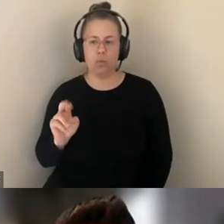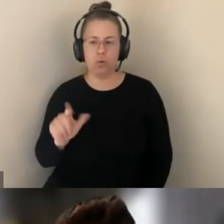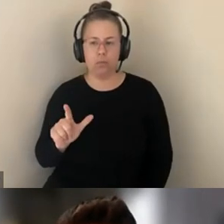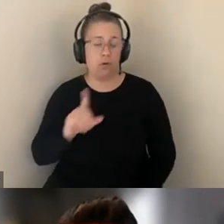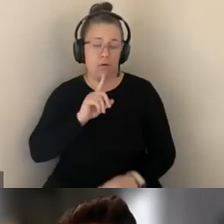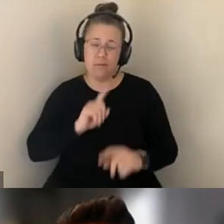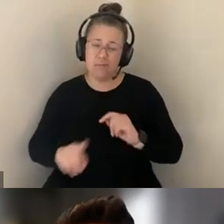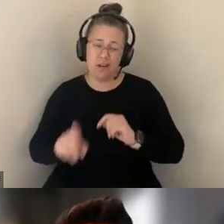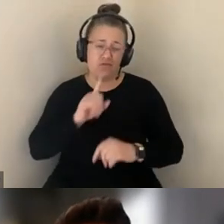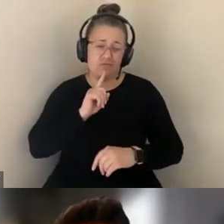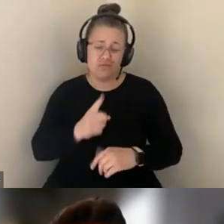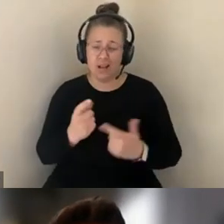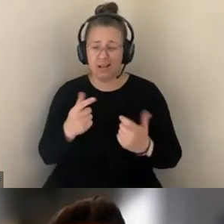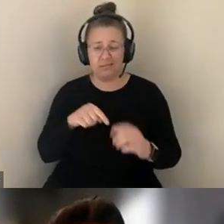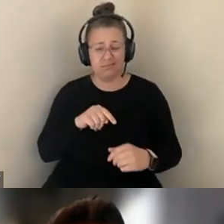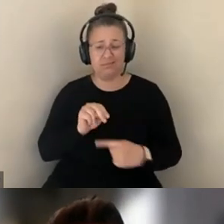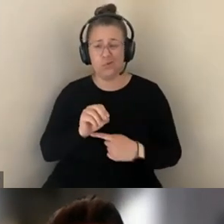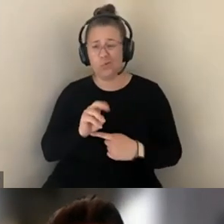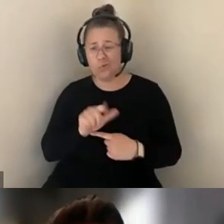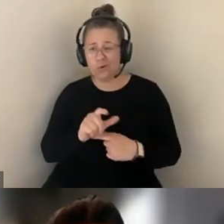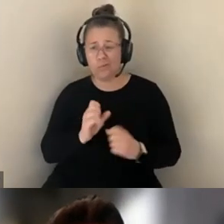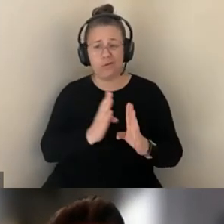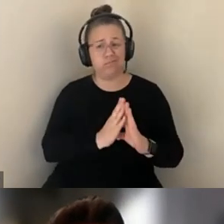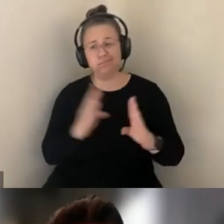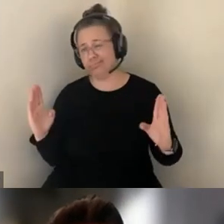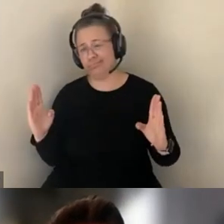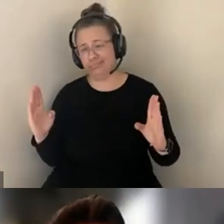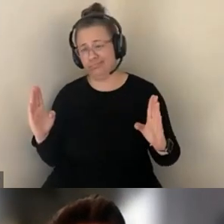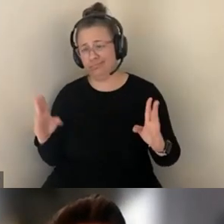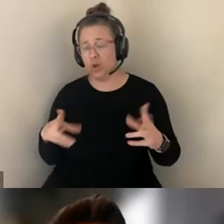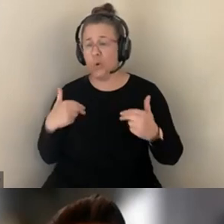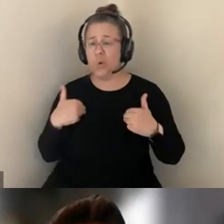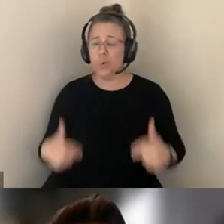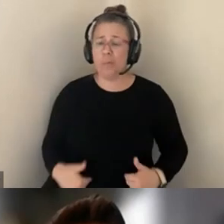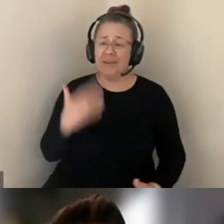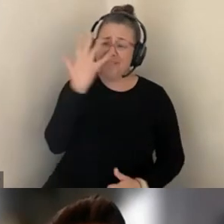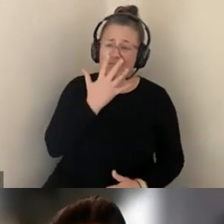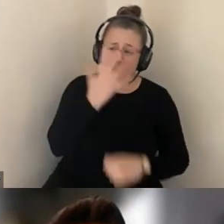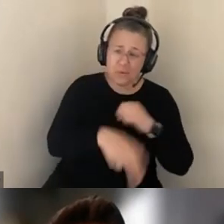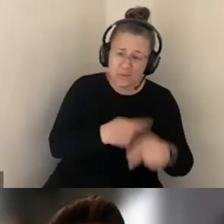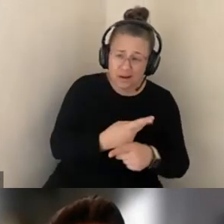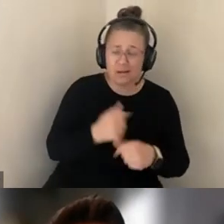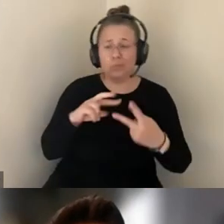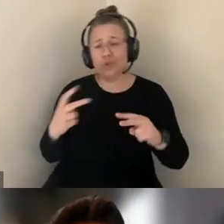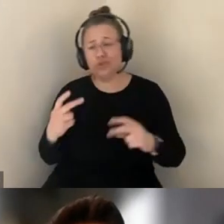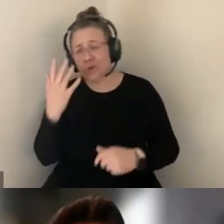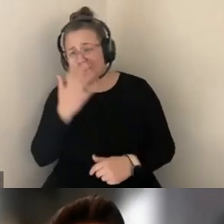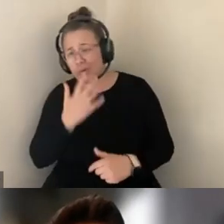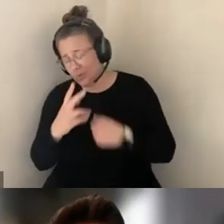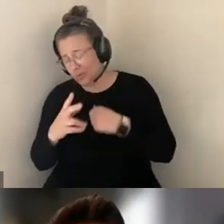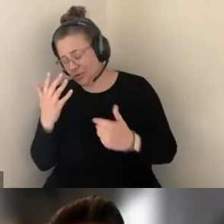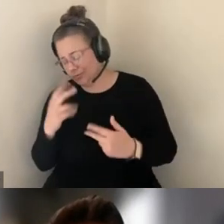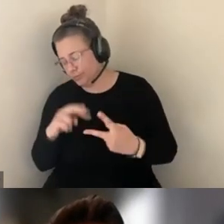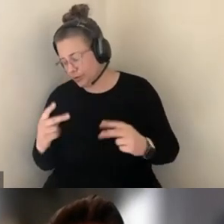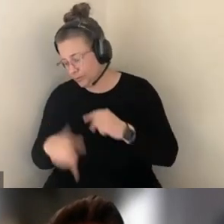ASPECTS OF HUMAN GENOTYPE AND PHENOTYPE ARE WITHIN THE RANGE OF PEOPLE WHO ARE CONSIDERED NORMAL, RIGHT? SO THAT WE DON'T JUST